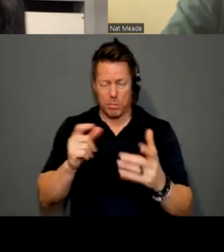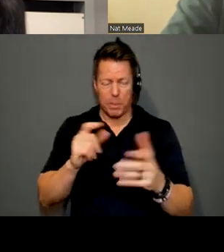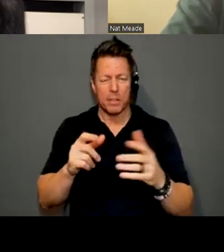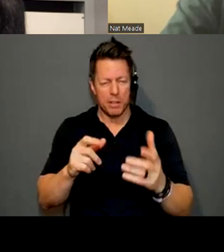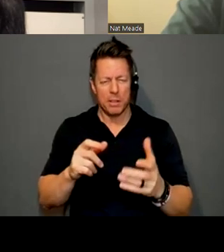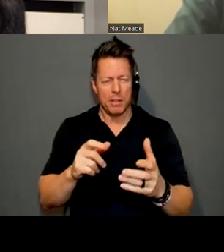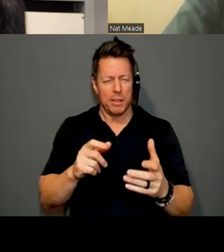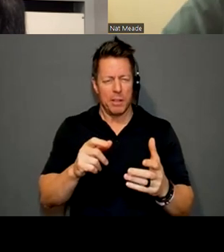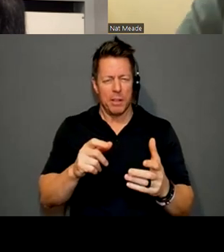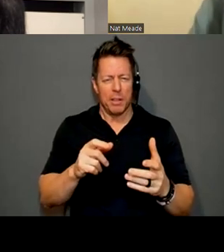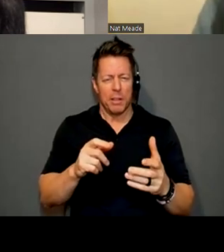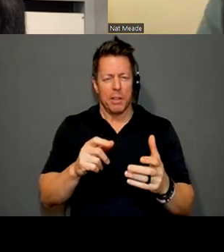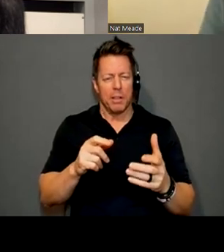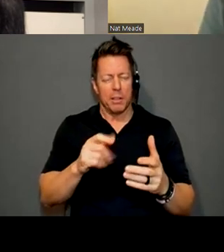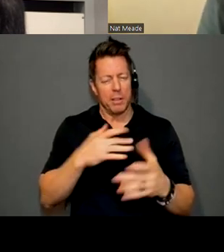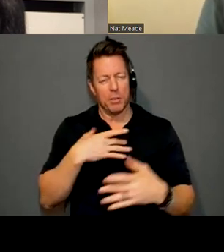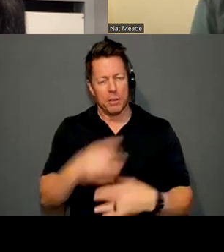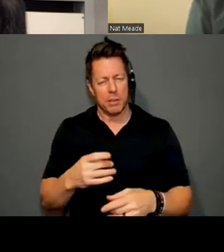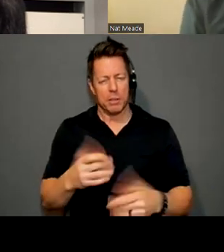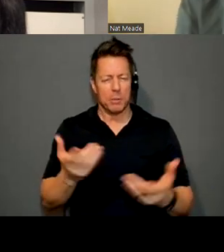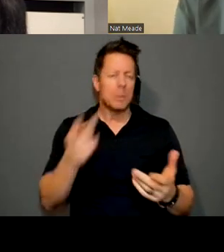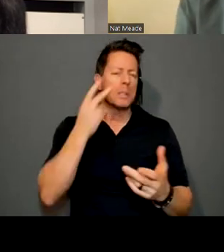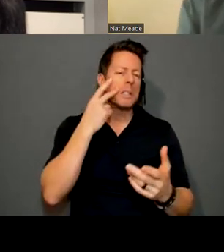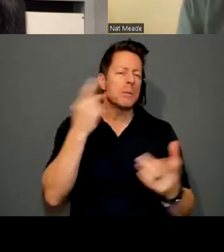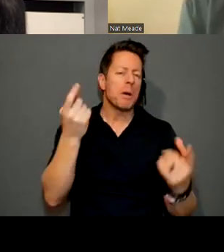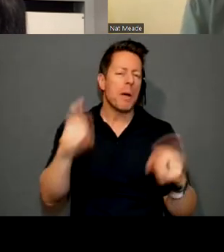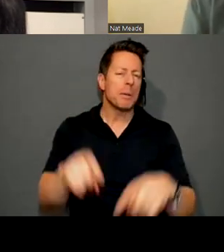that it's pretty interesting. We'll see where it goes.